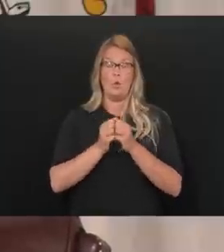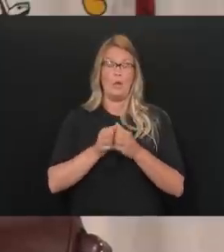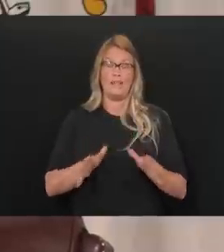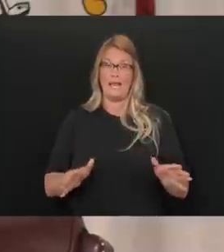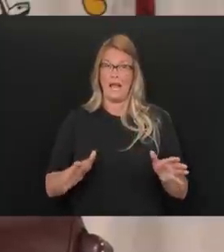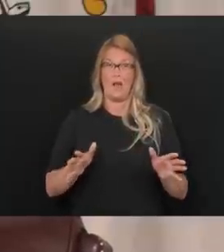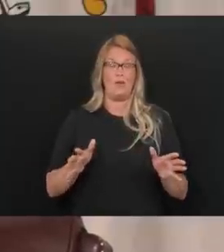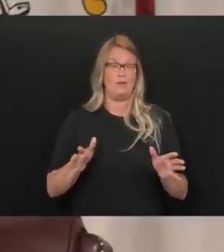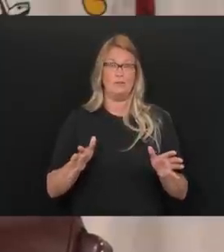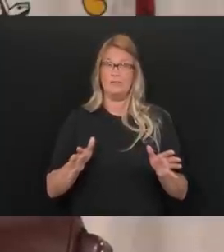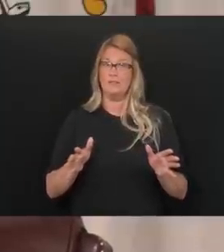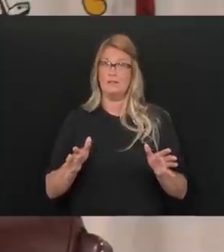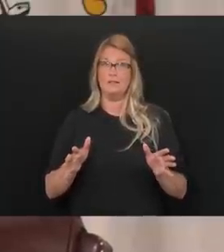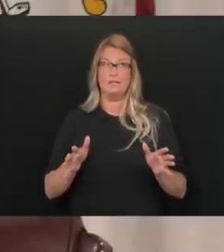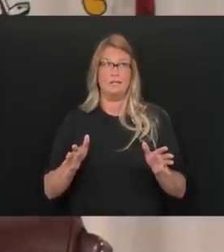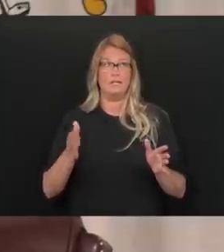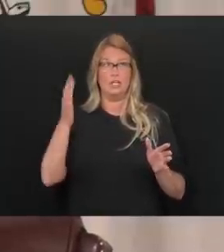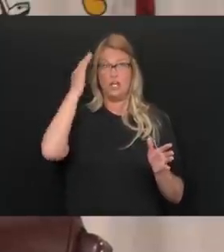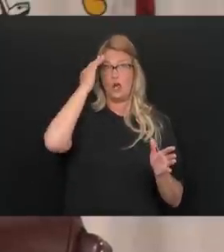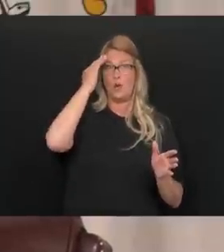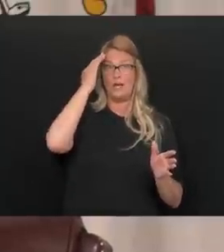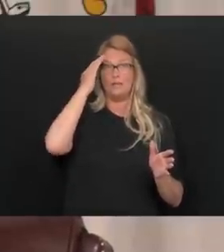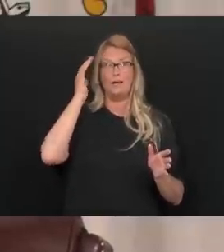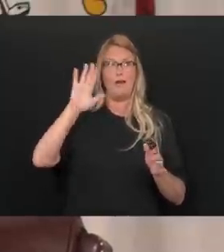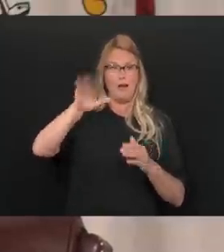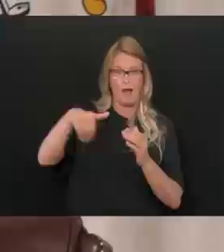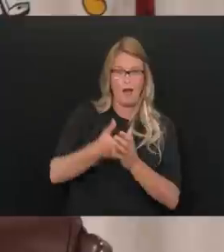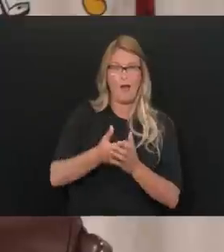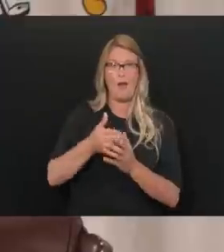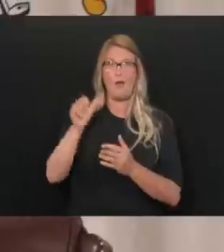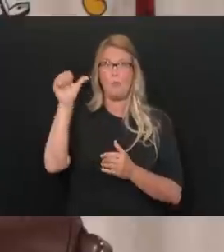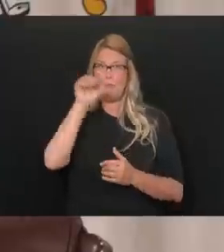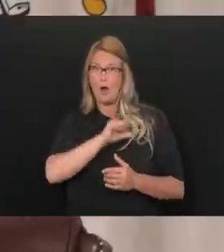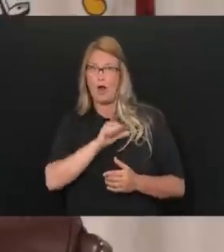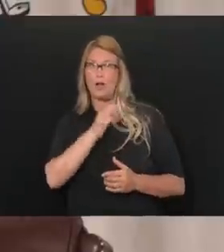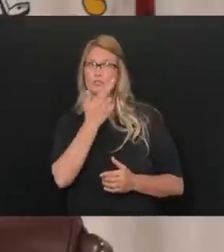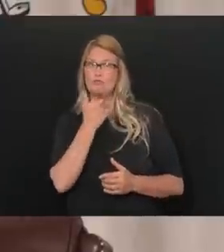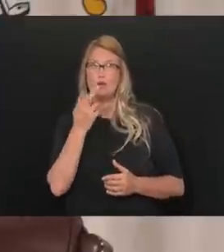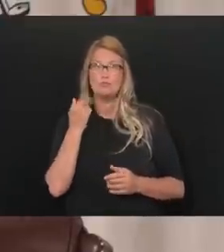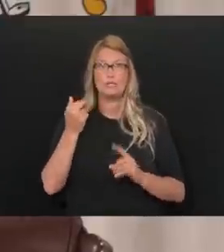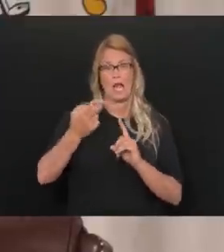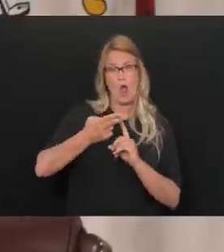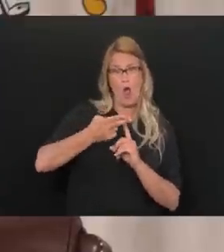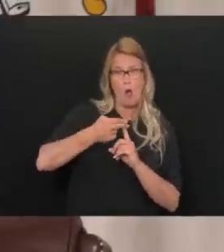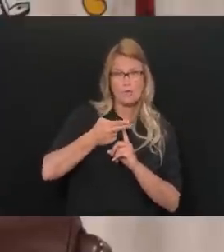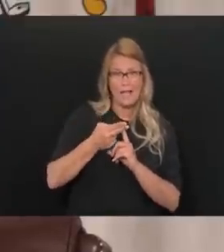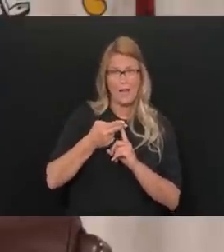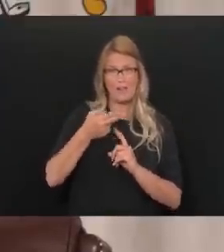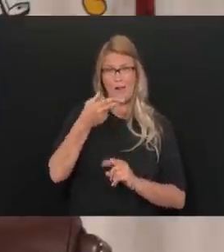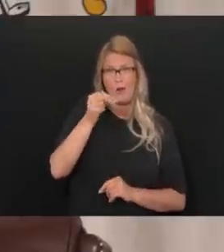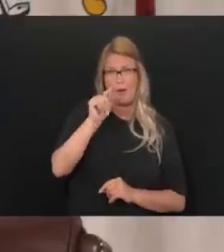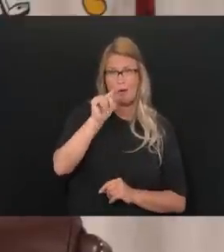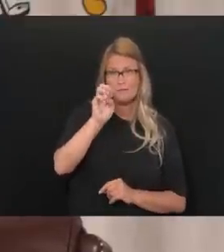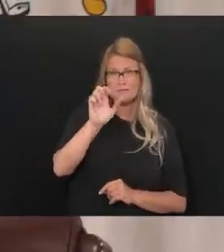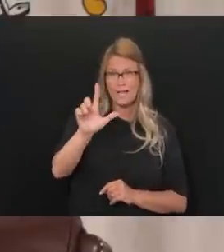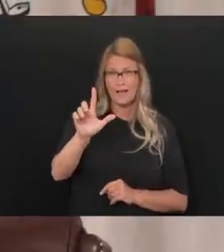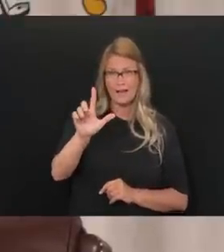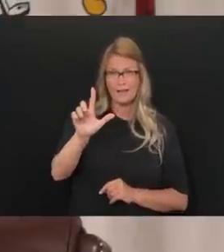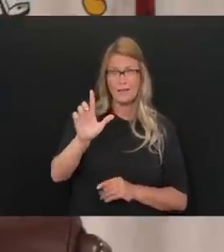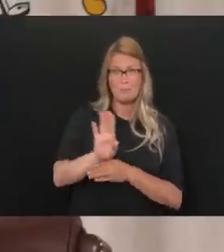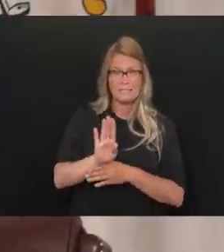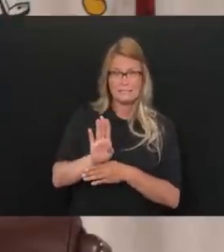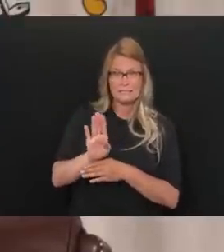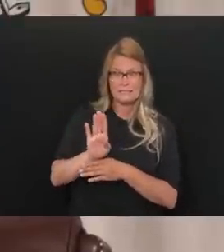question, the bars, the restaurants, the hotel industry, uh, you know, those, uh,